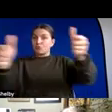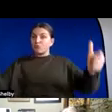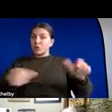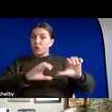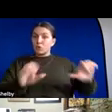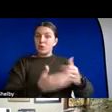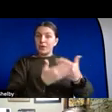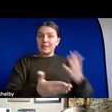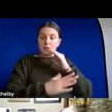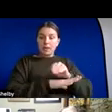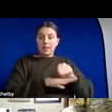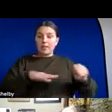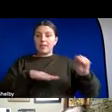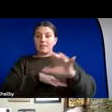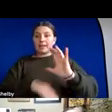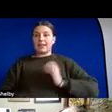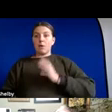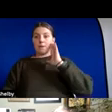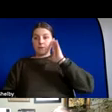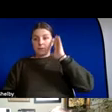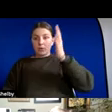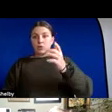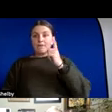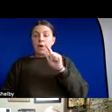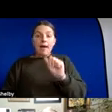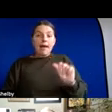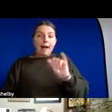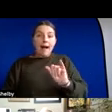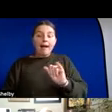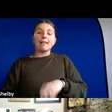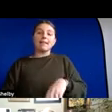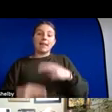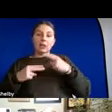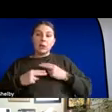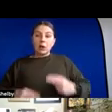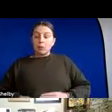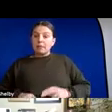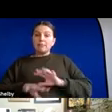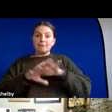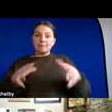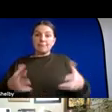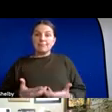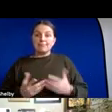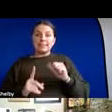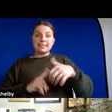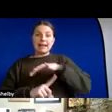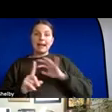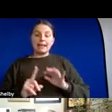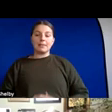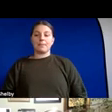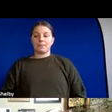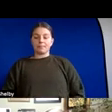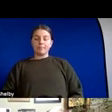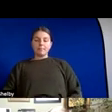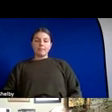shape the future of human society and digital society and our role in my mind